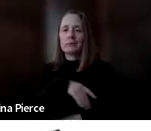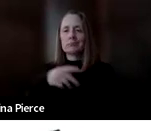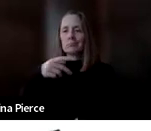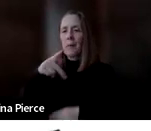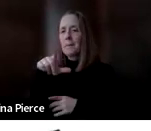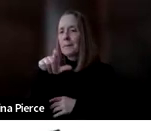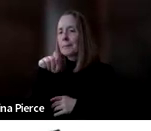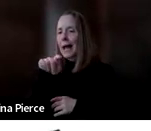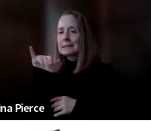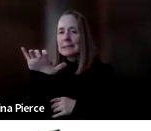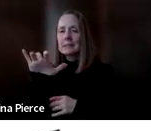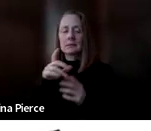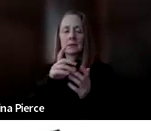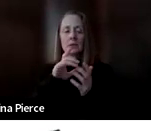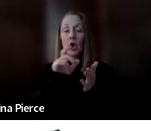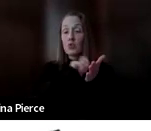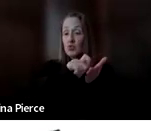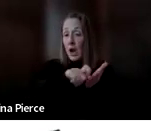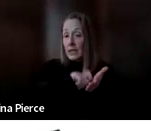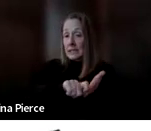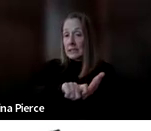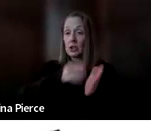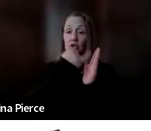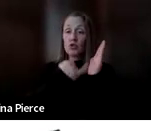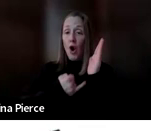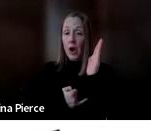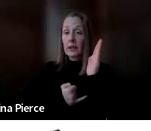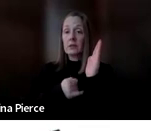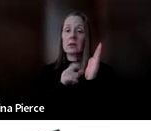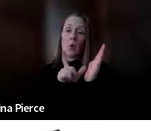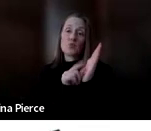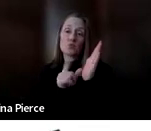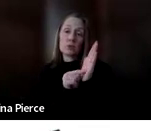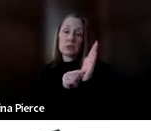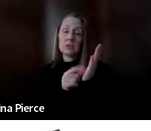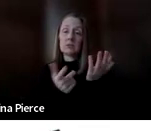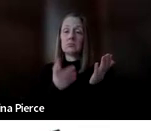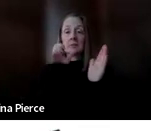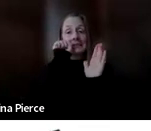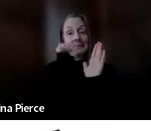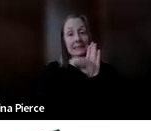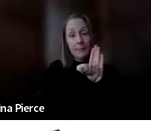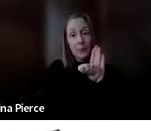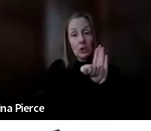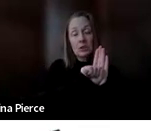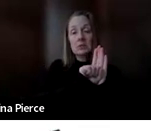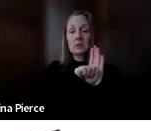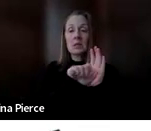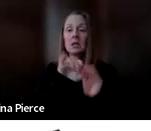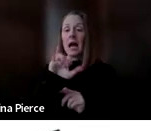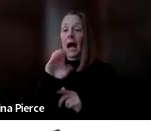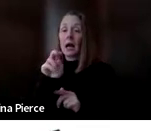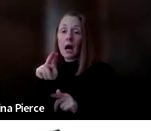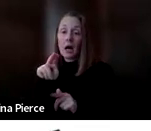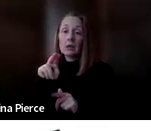writing, drawing. There might be printed symbol icons cut out individually or on